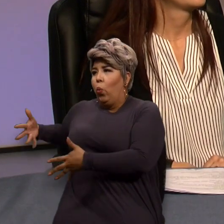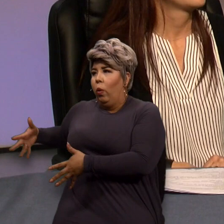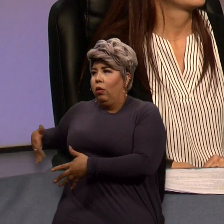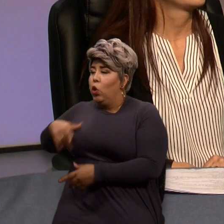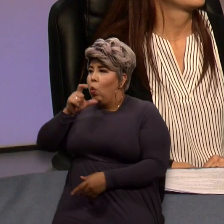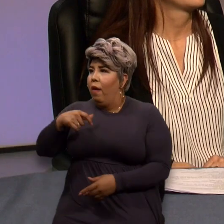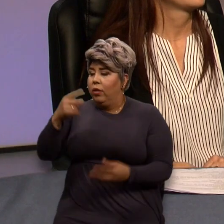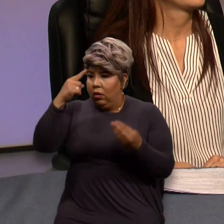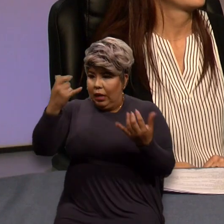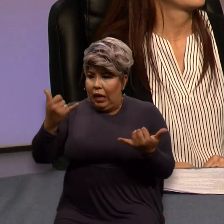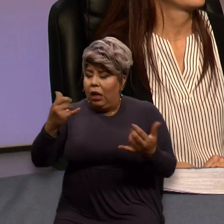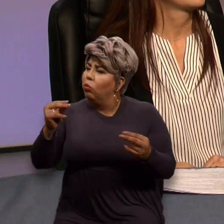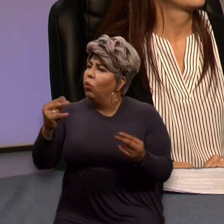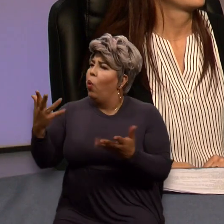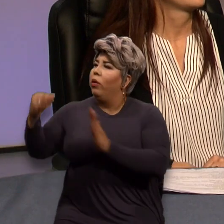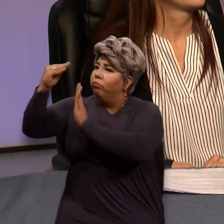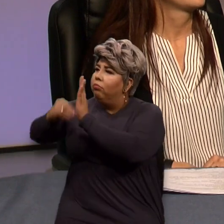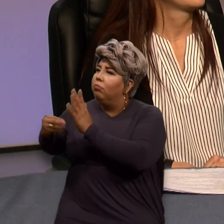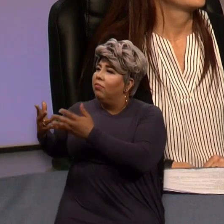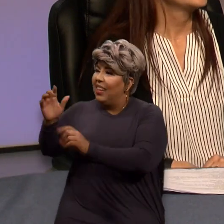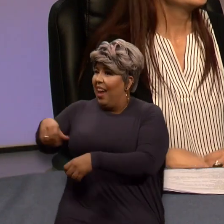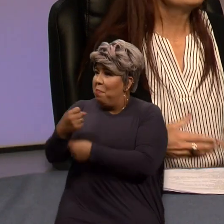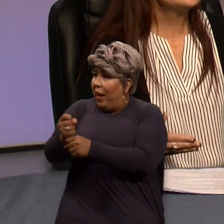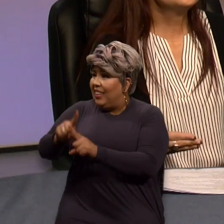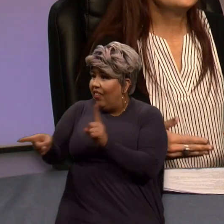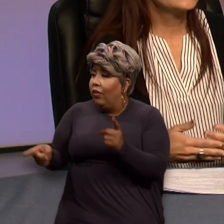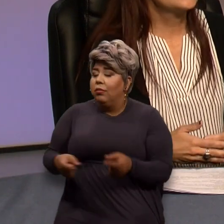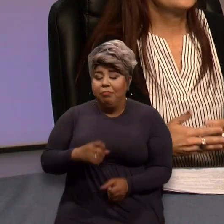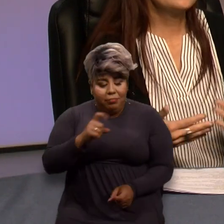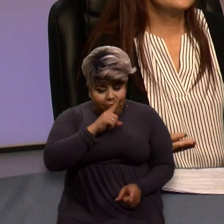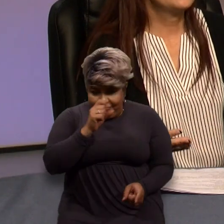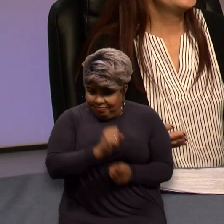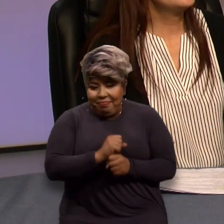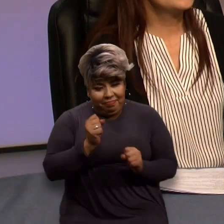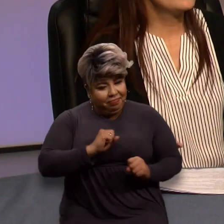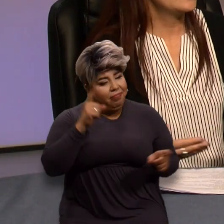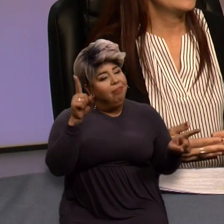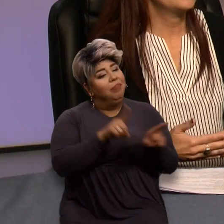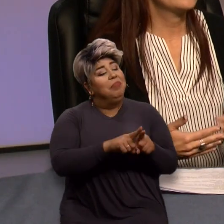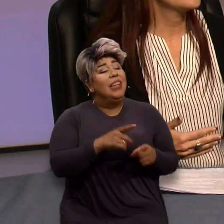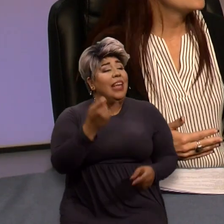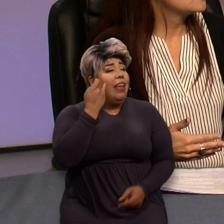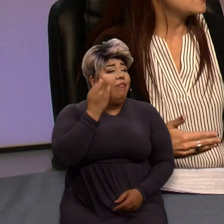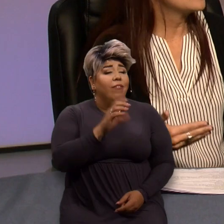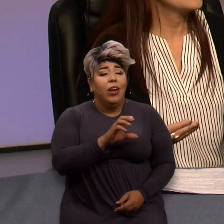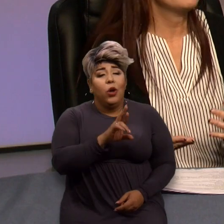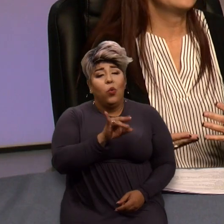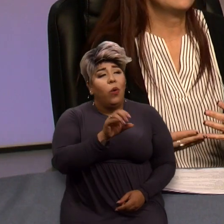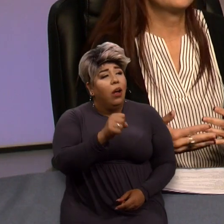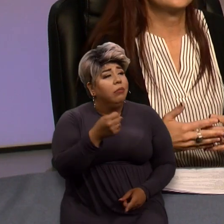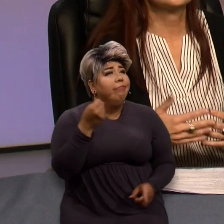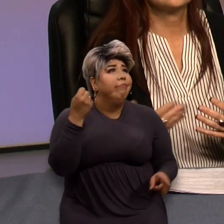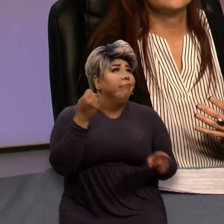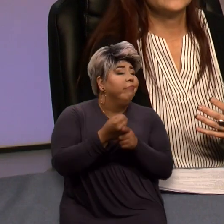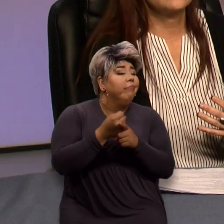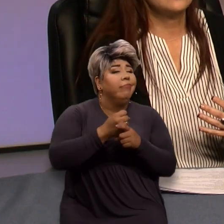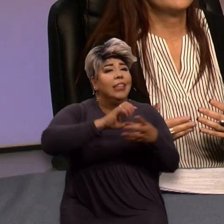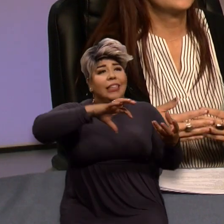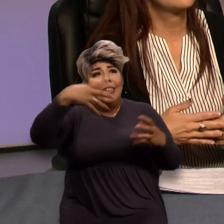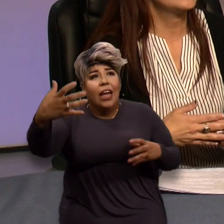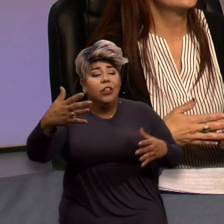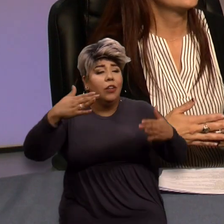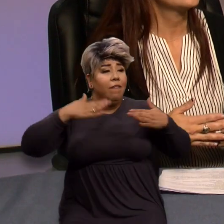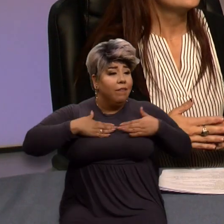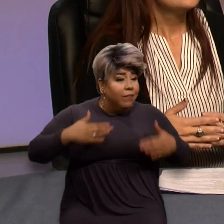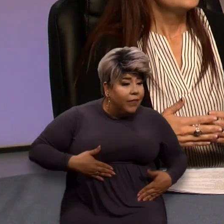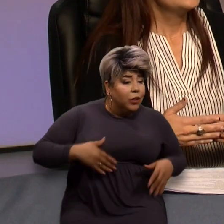which, again, can really make the difference. Absolutely. Because when you're in a crisis, whether it's a disaster, mental health crisis, a physical